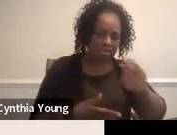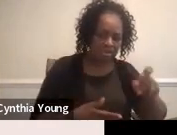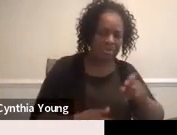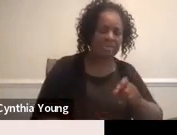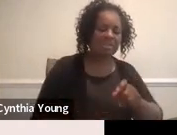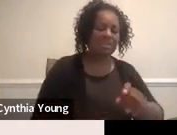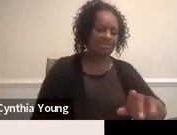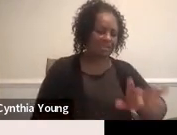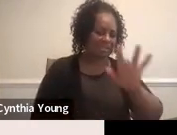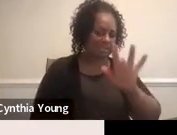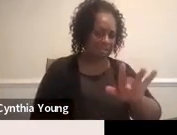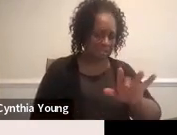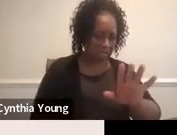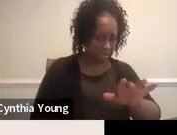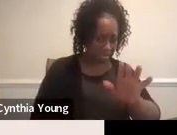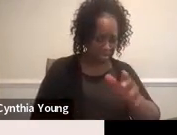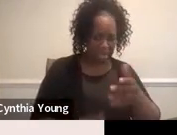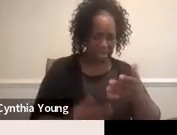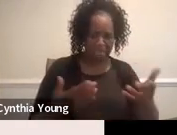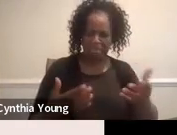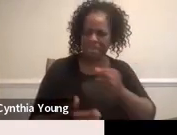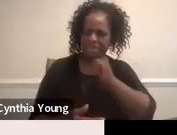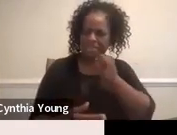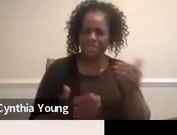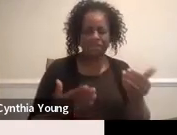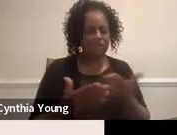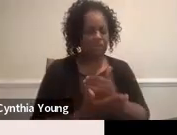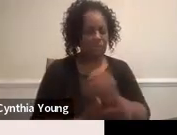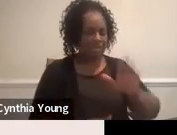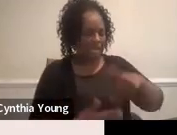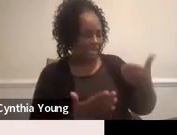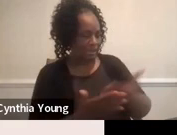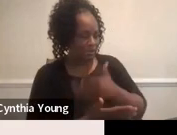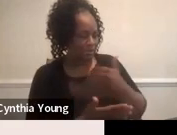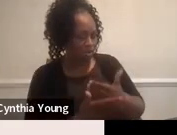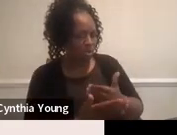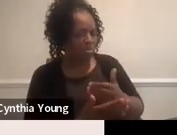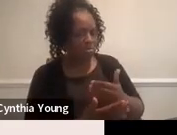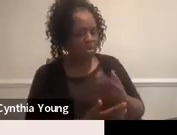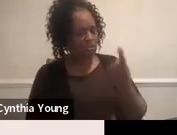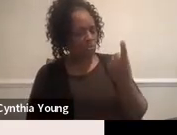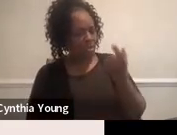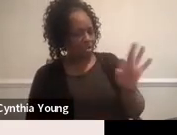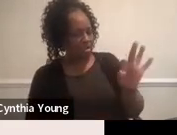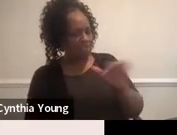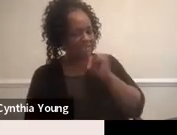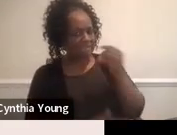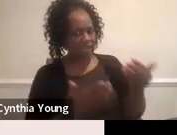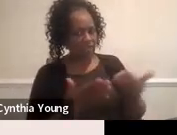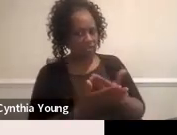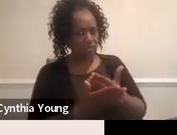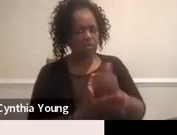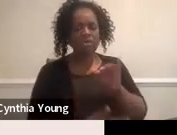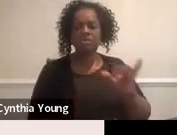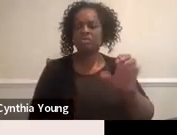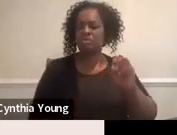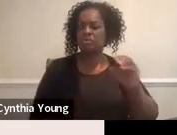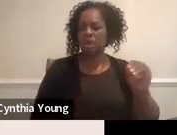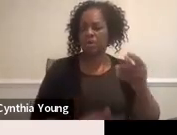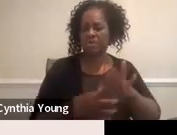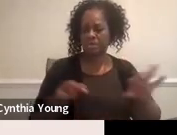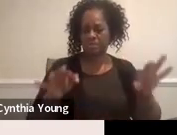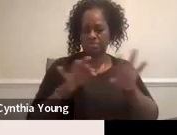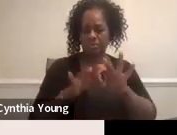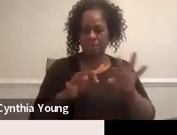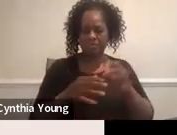that... Is that... But that's don't... It's not the newest one, but it's... Okay. Yeah. Okay. So I just need to dig